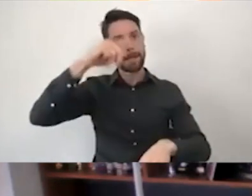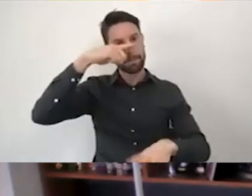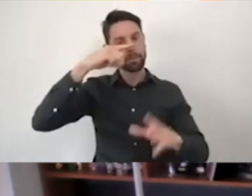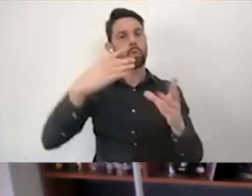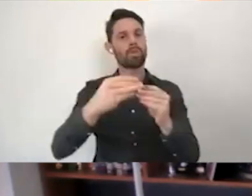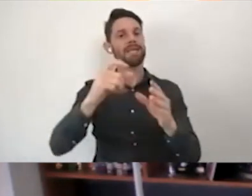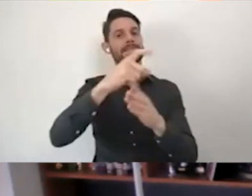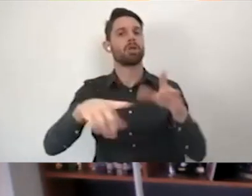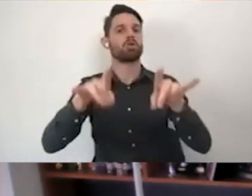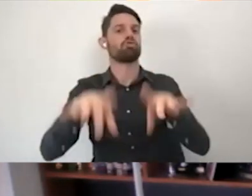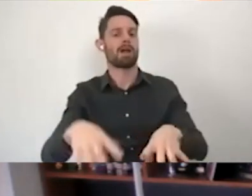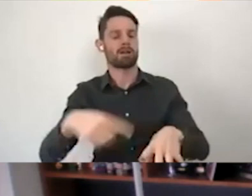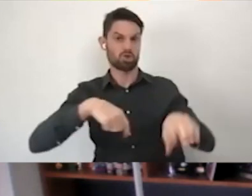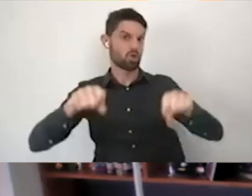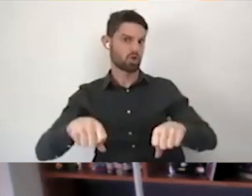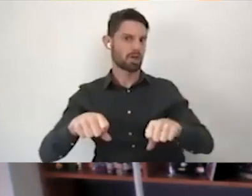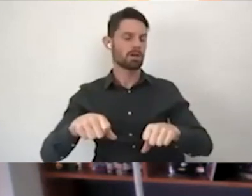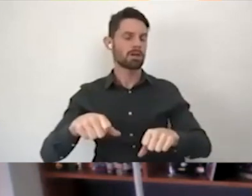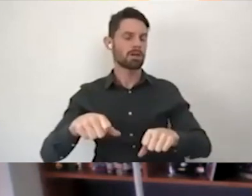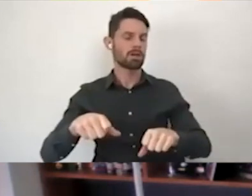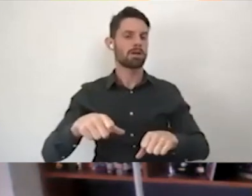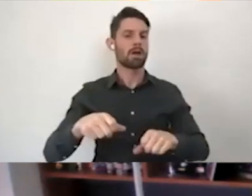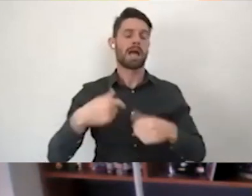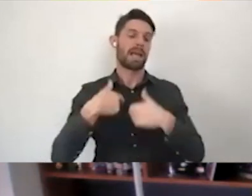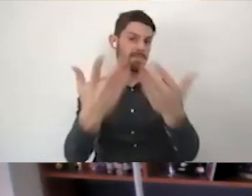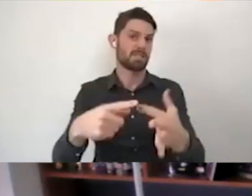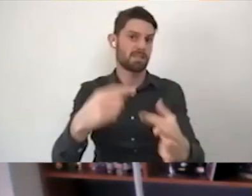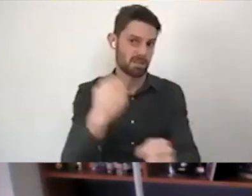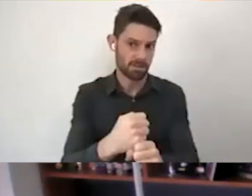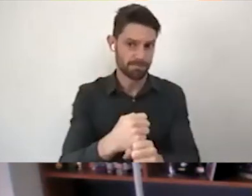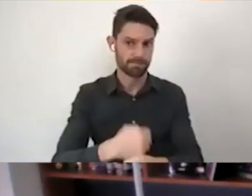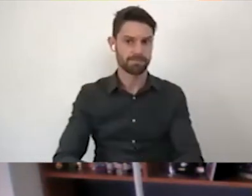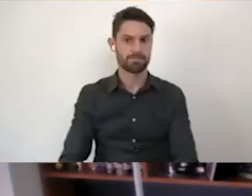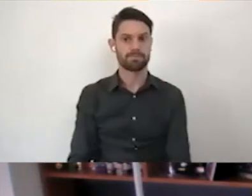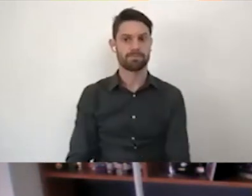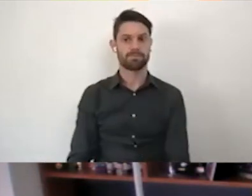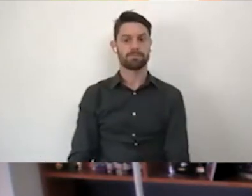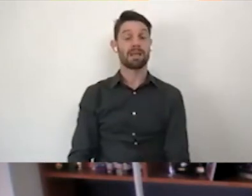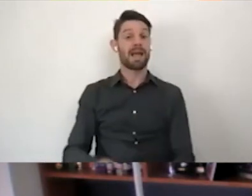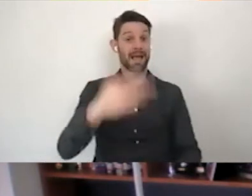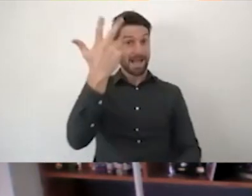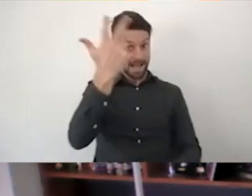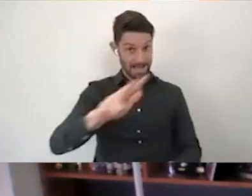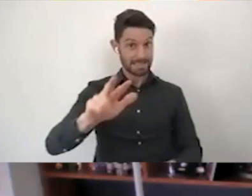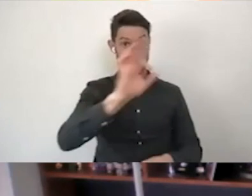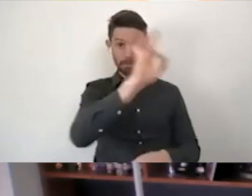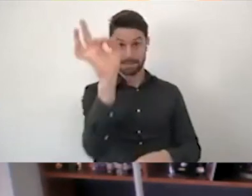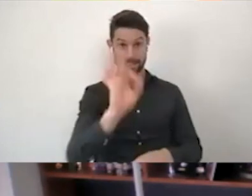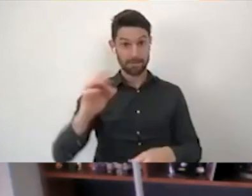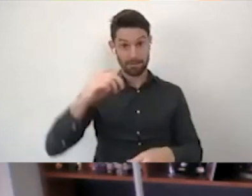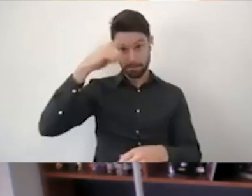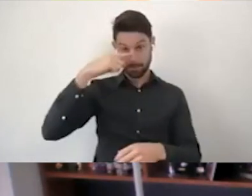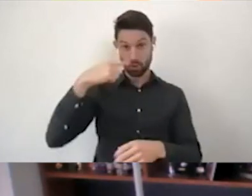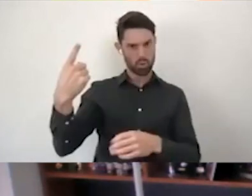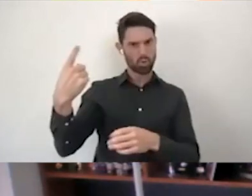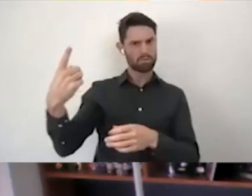Just as an example, 80% of the respondents who participated in